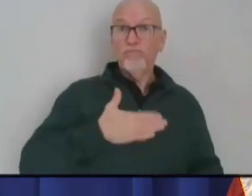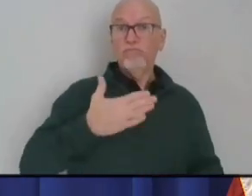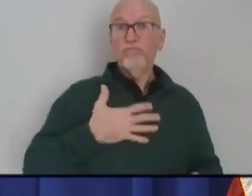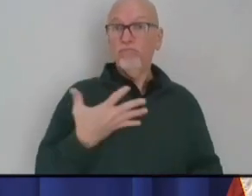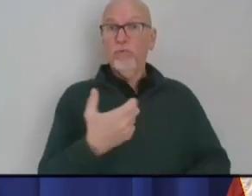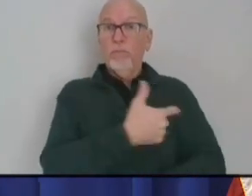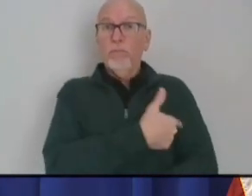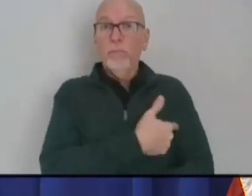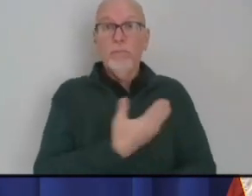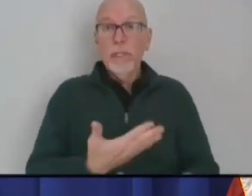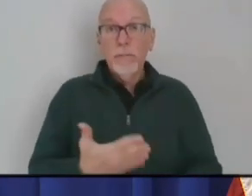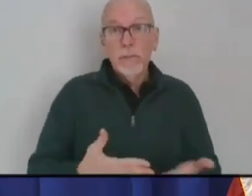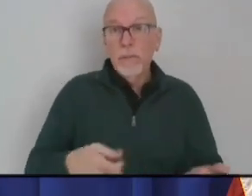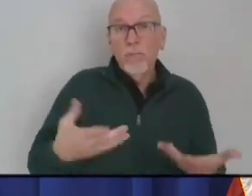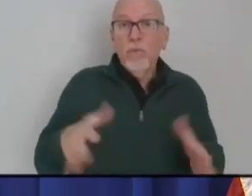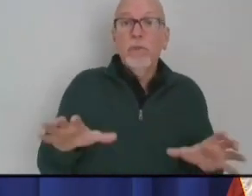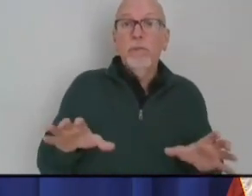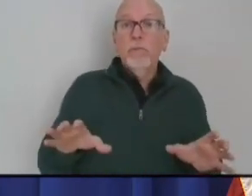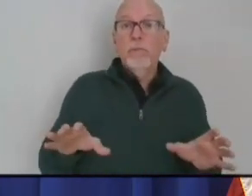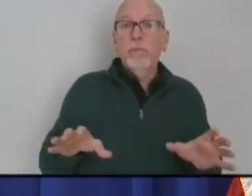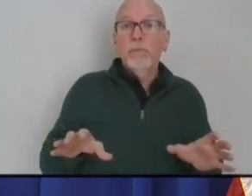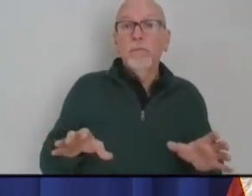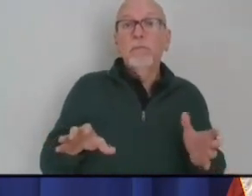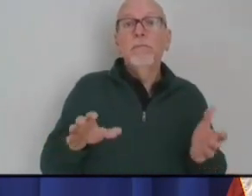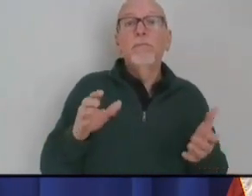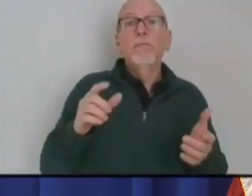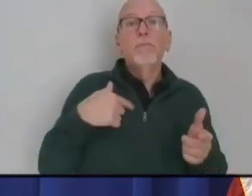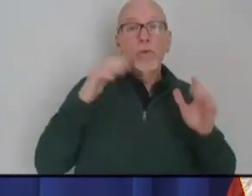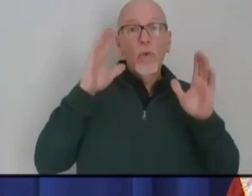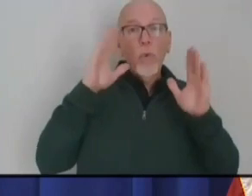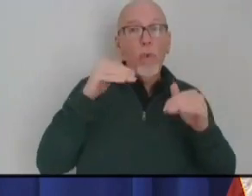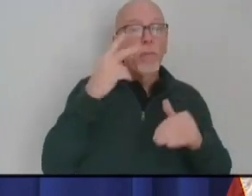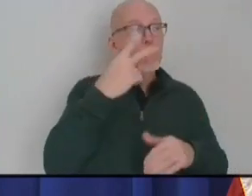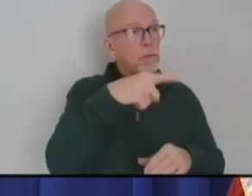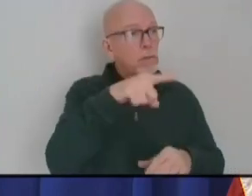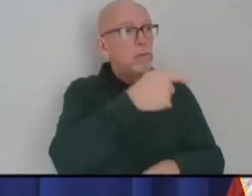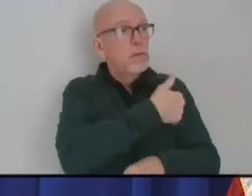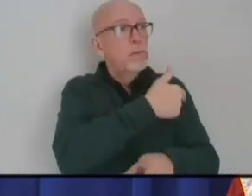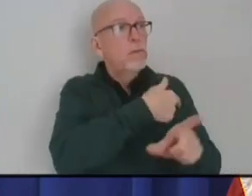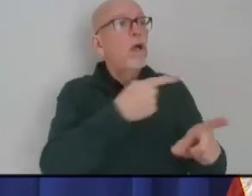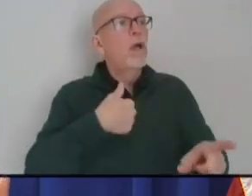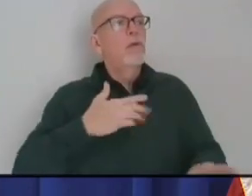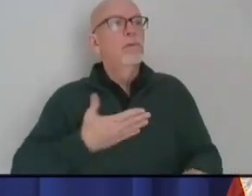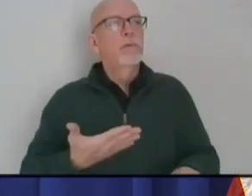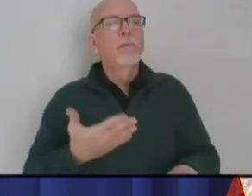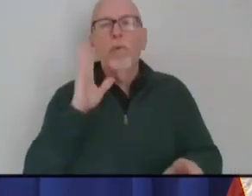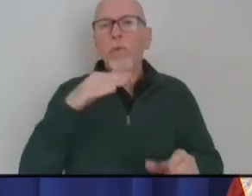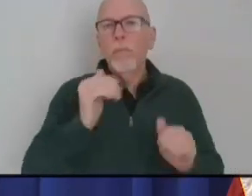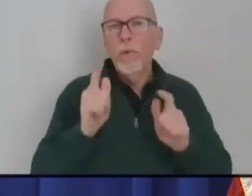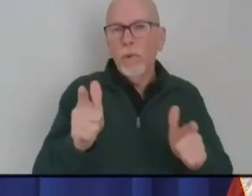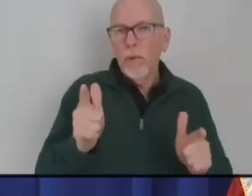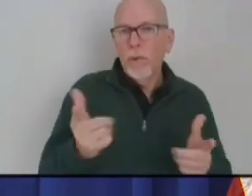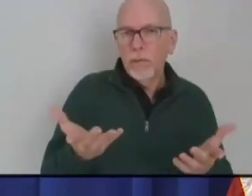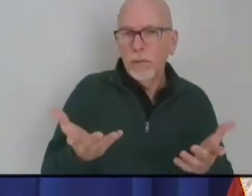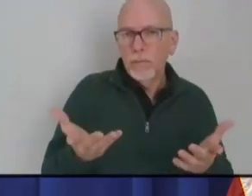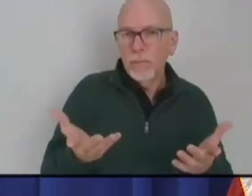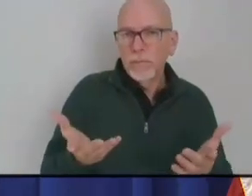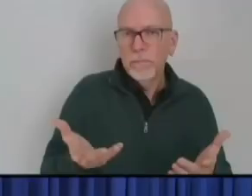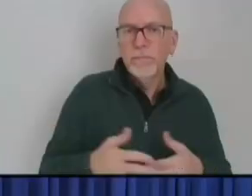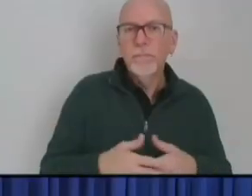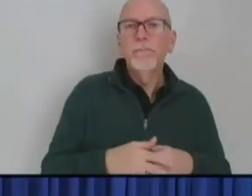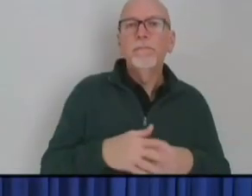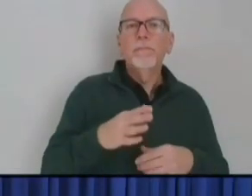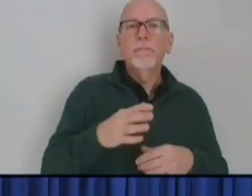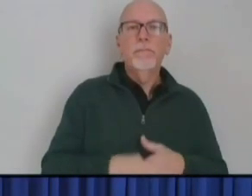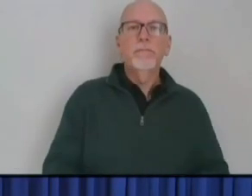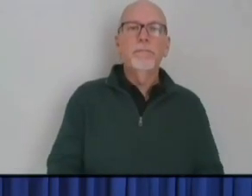the vaccine. Right. And hopefully more folks are encouraged when they see their counterparts getting vaccinated and then not contracting.